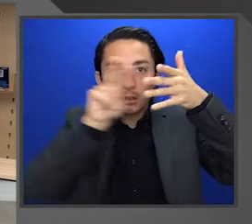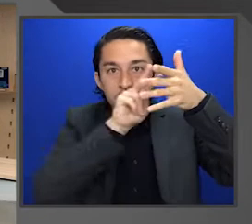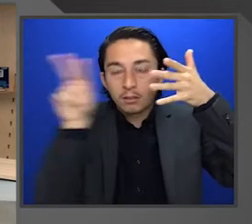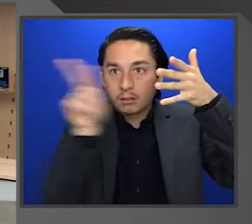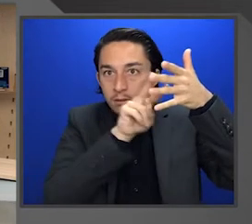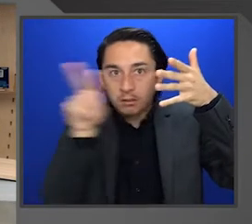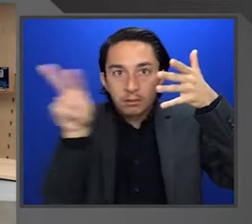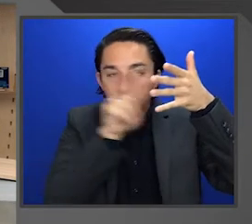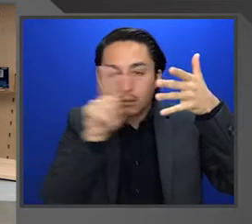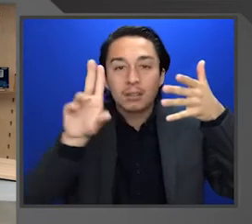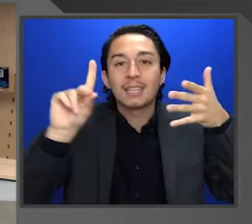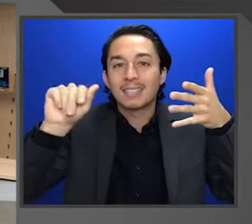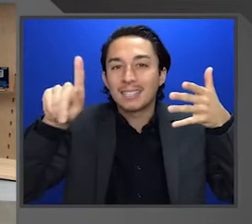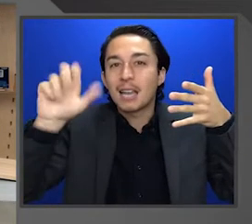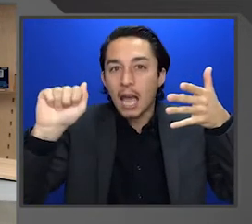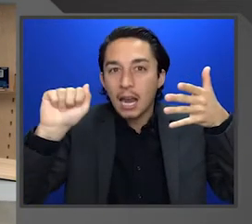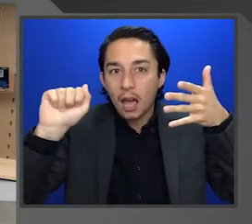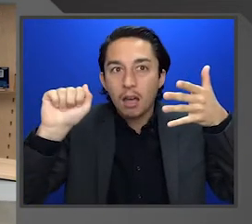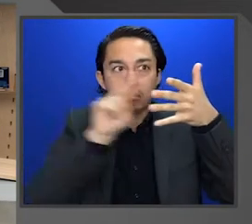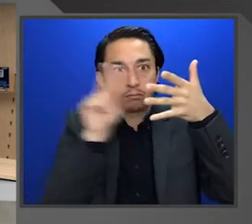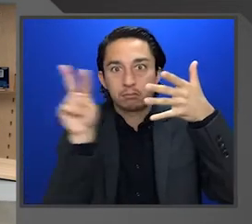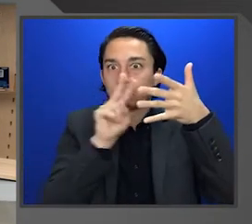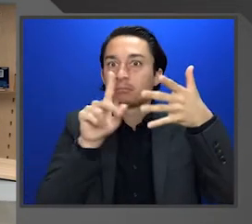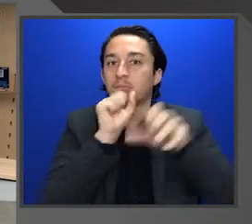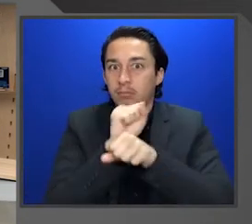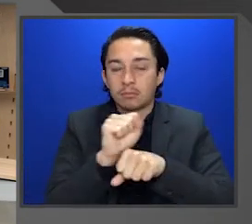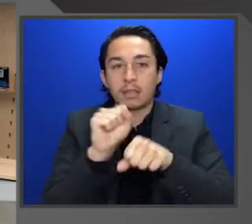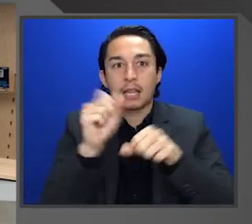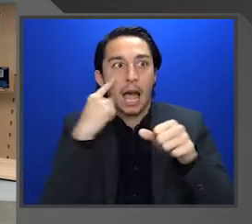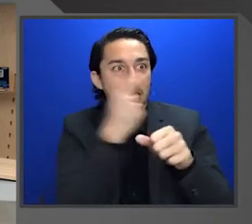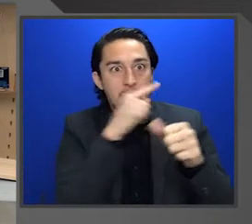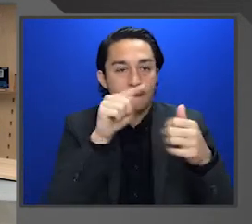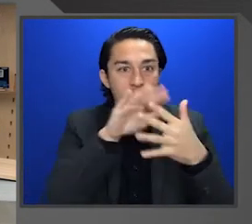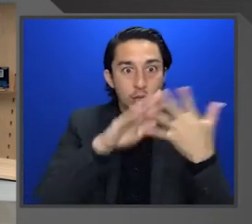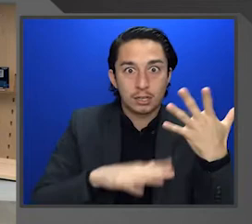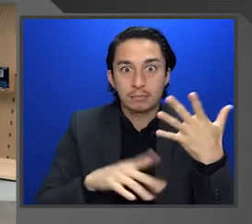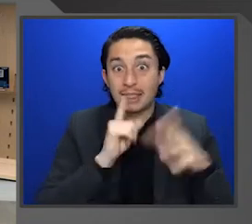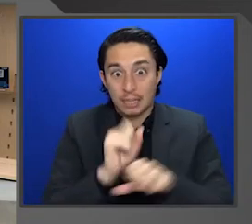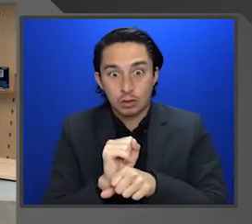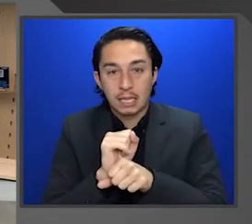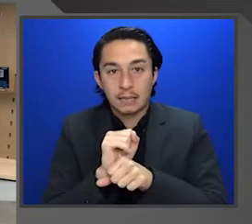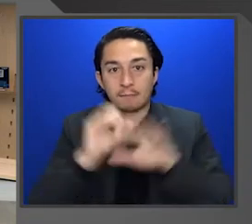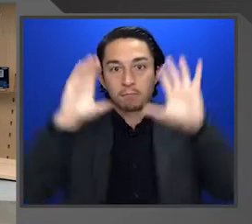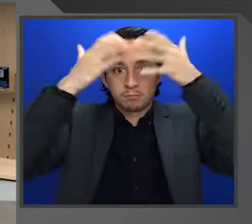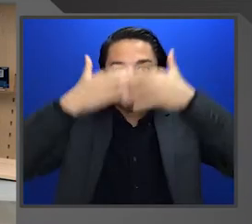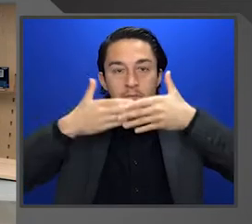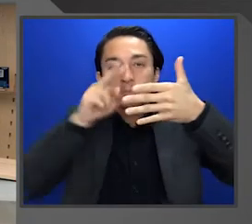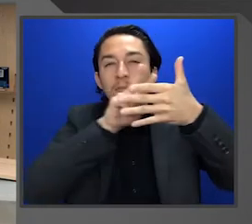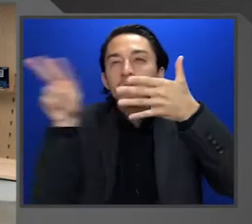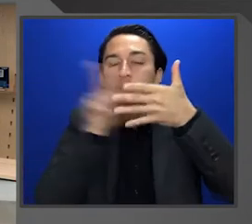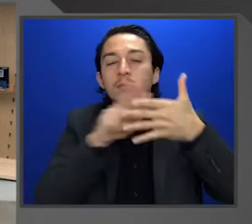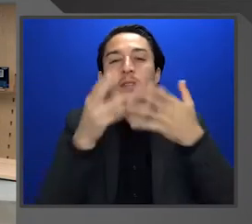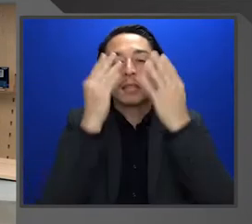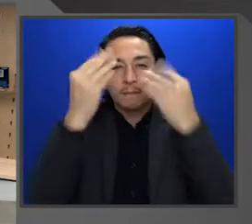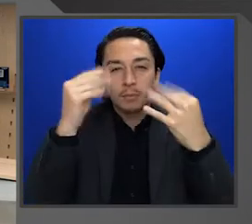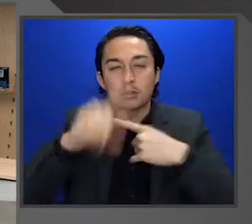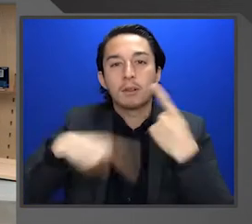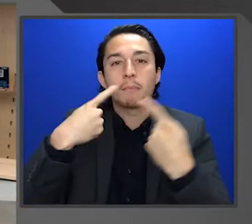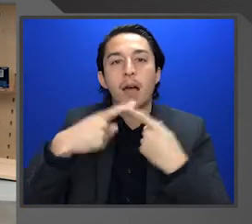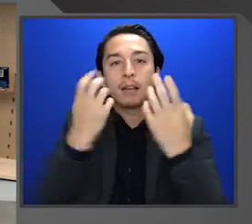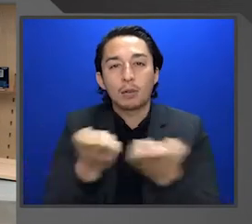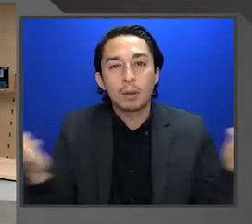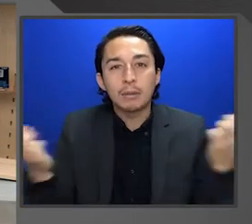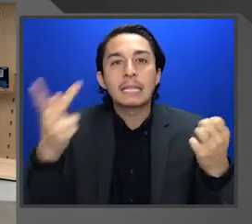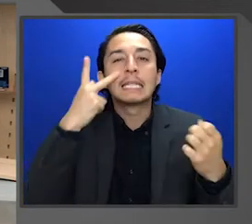to have data at your eyesight and at your fingertips, literally, to be able to get information on